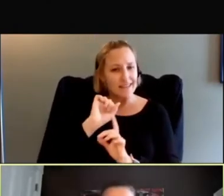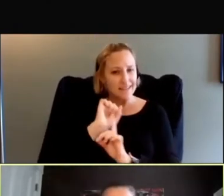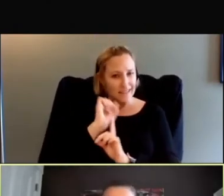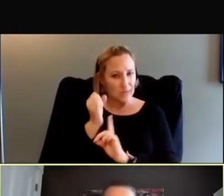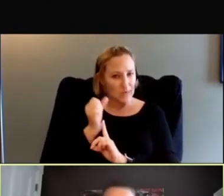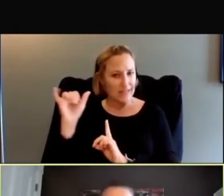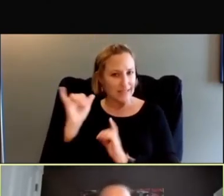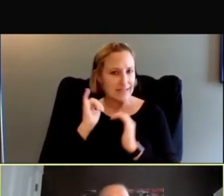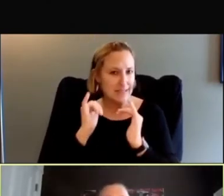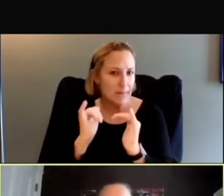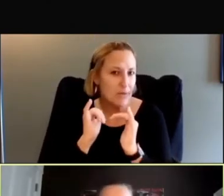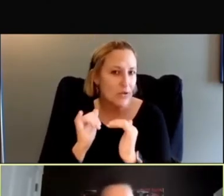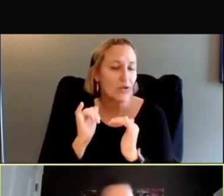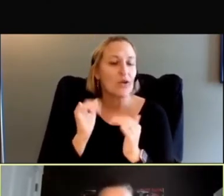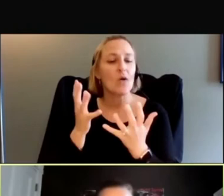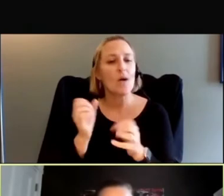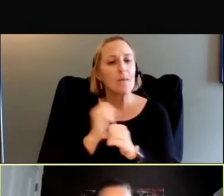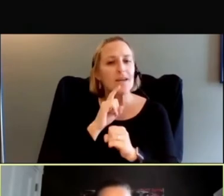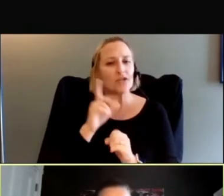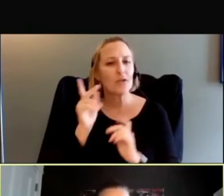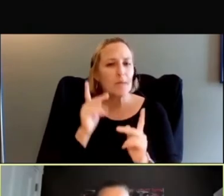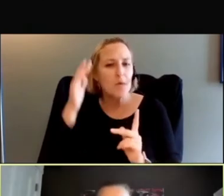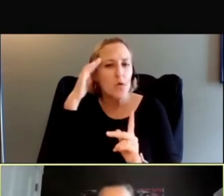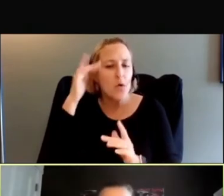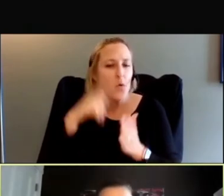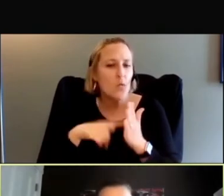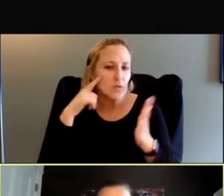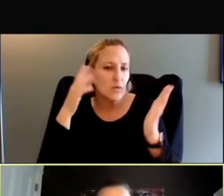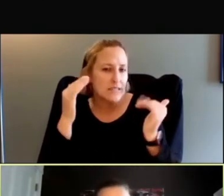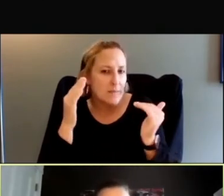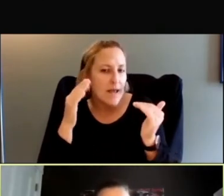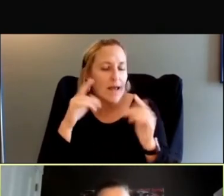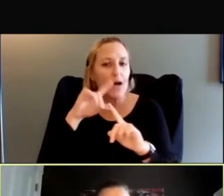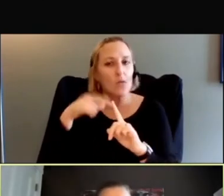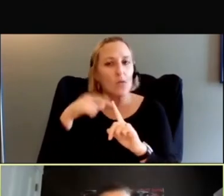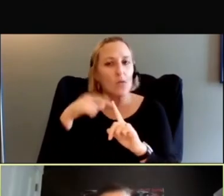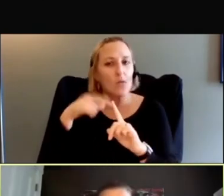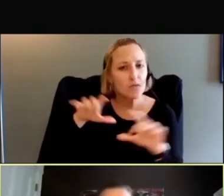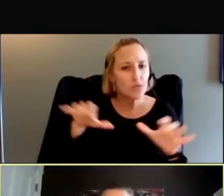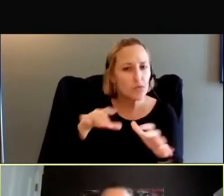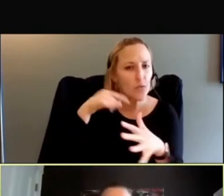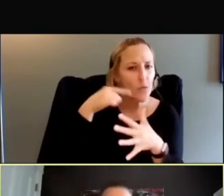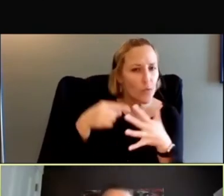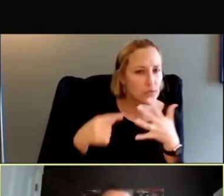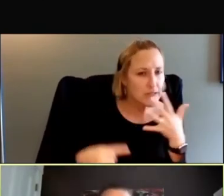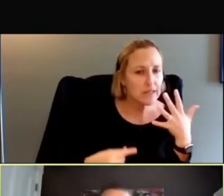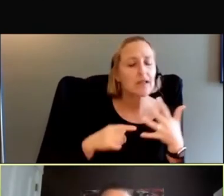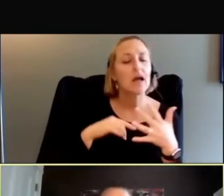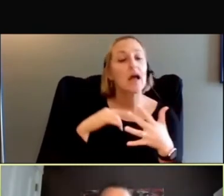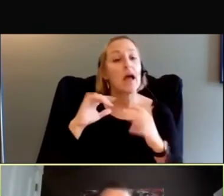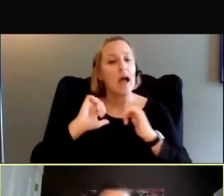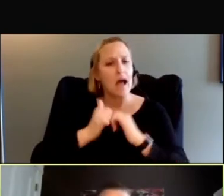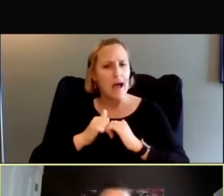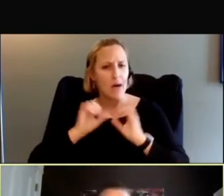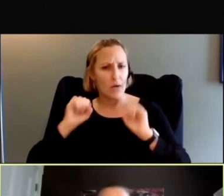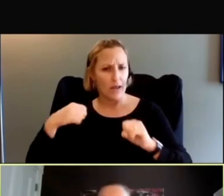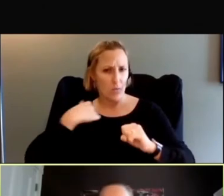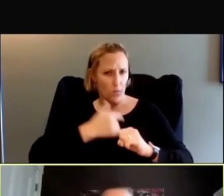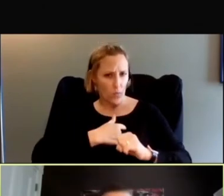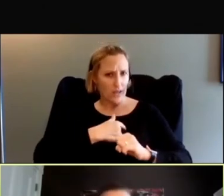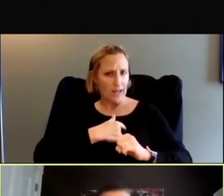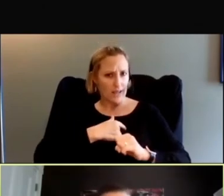make sure people have a sense of what's going to be expected of them, when are they going to need to do things? And how can we, as the research study team,